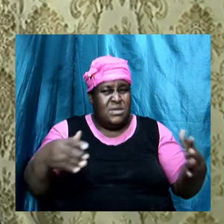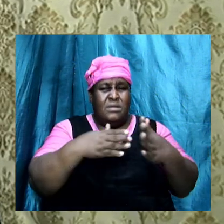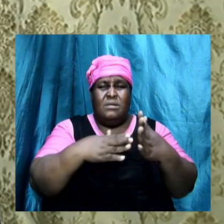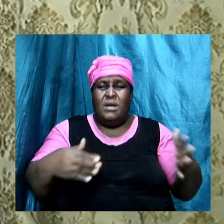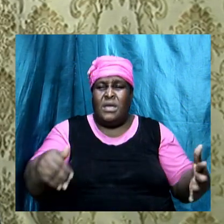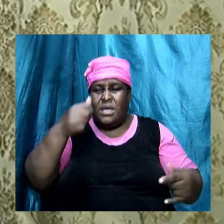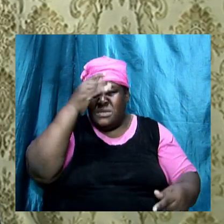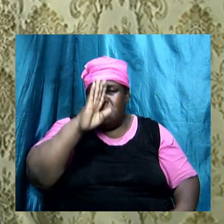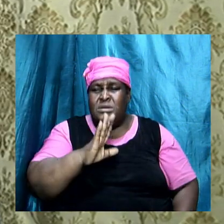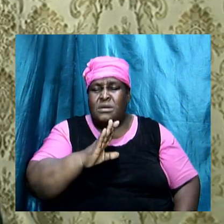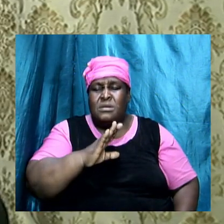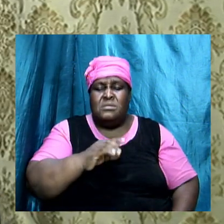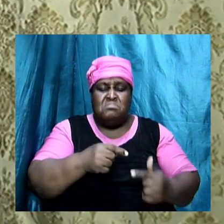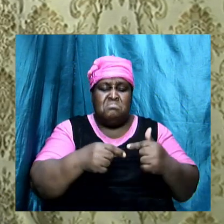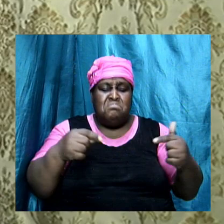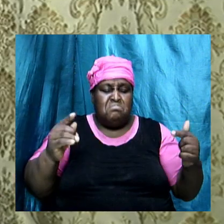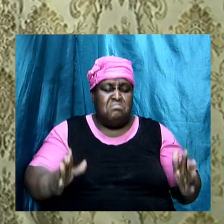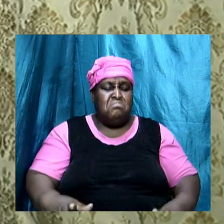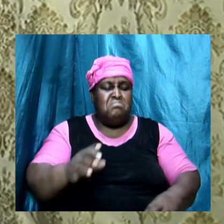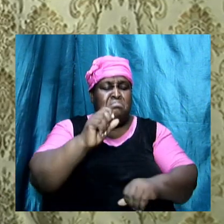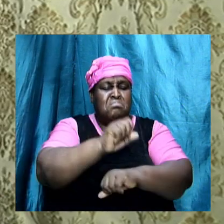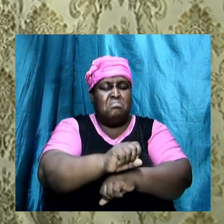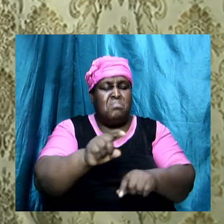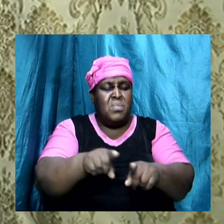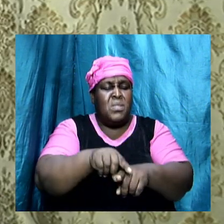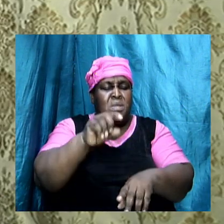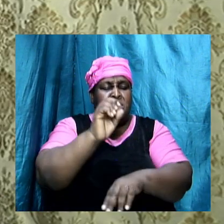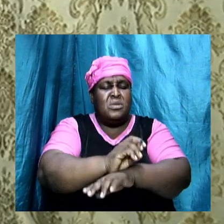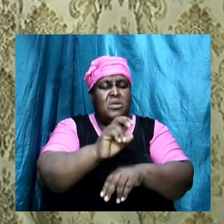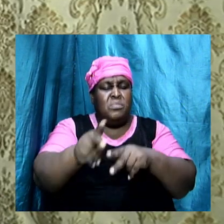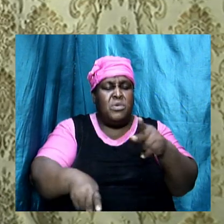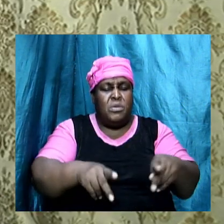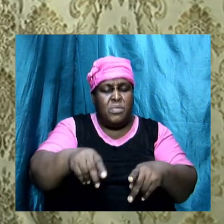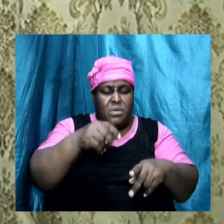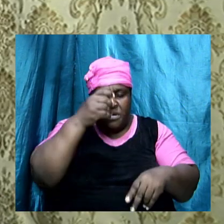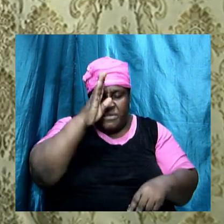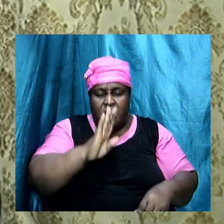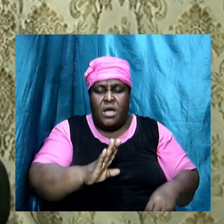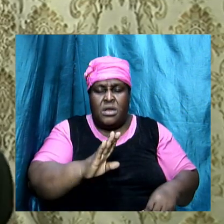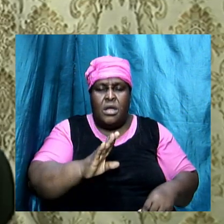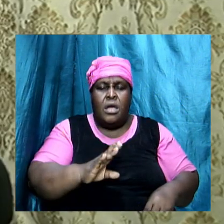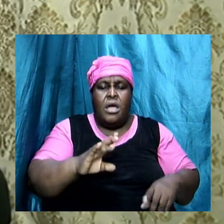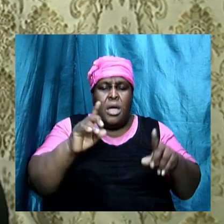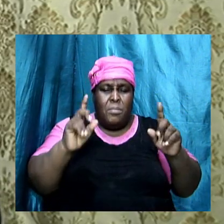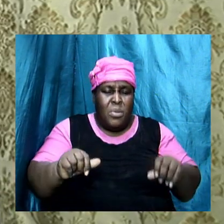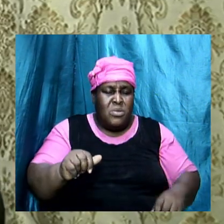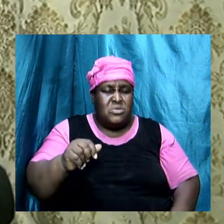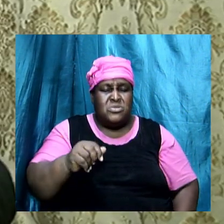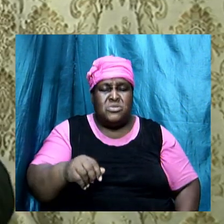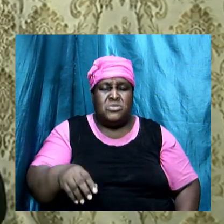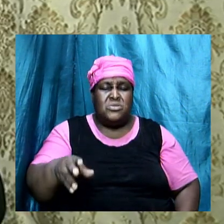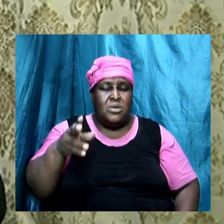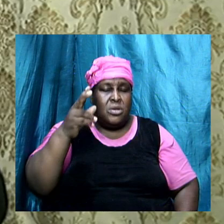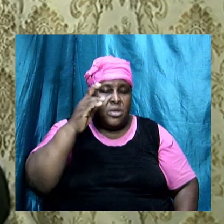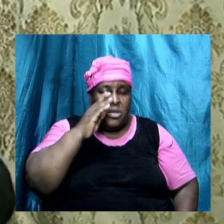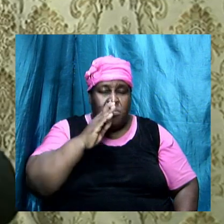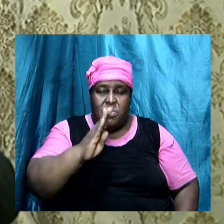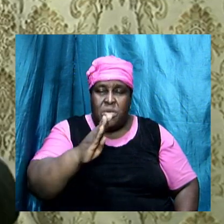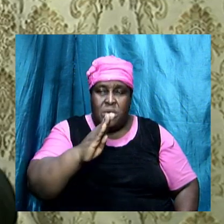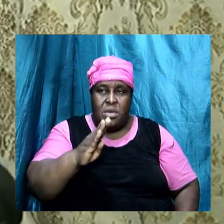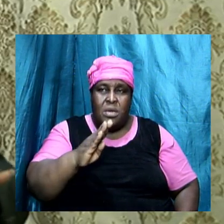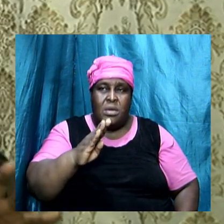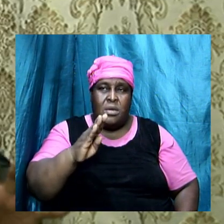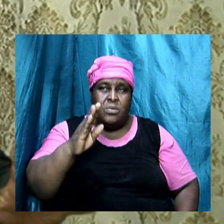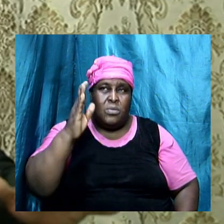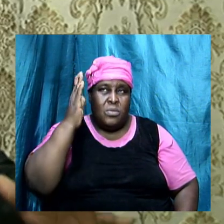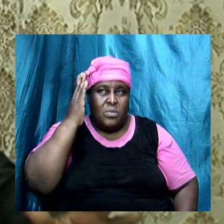enemy at work, and as a church, as people of God, we must be alert. I want you to know that this is one of the